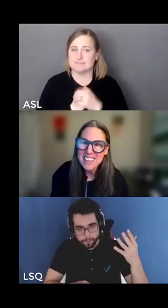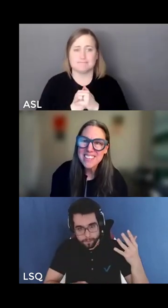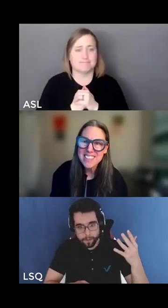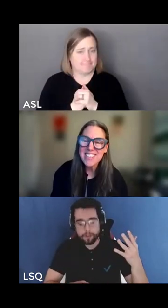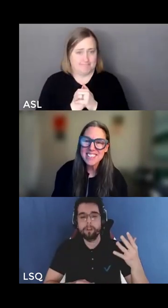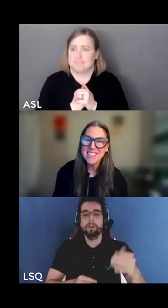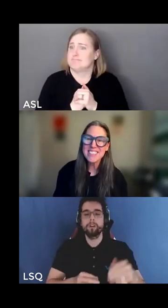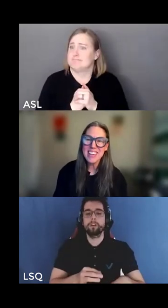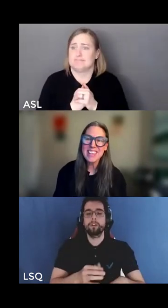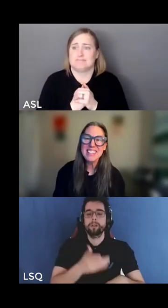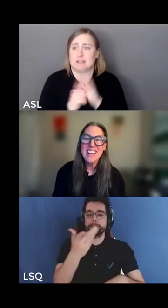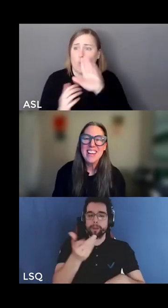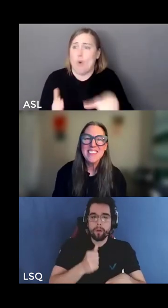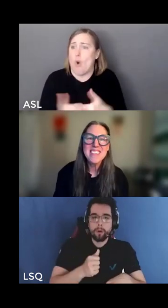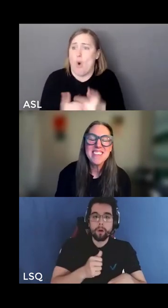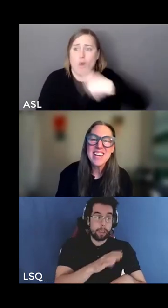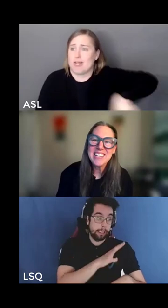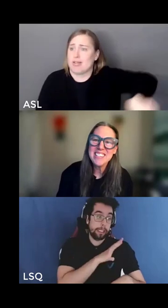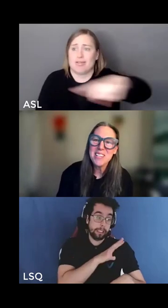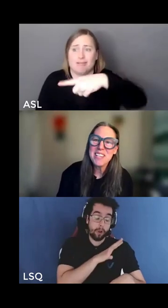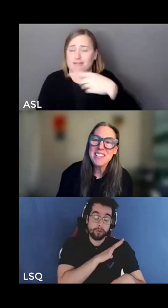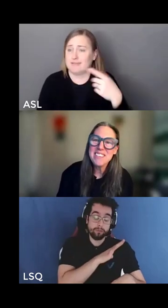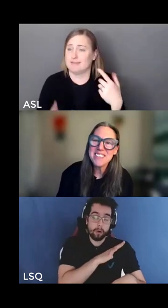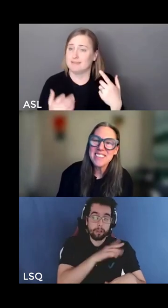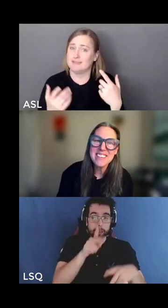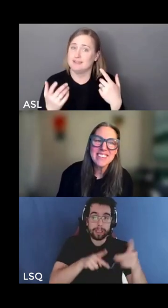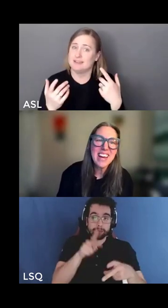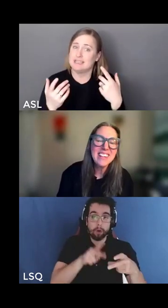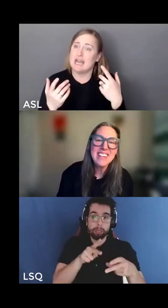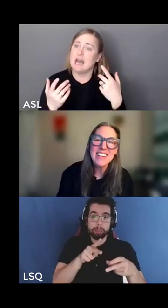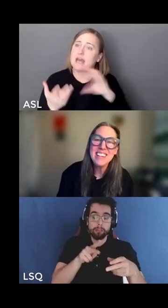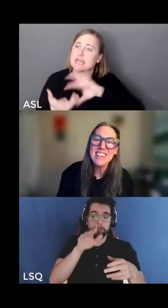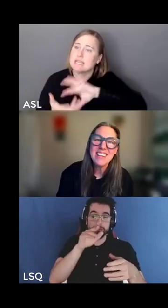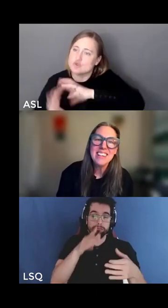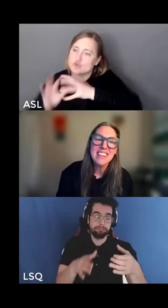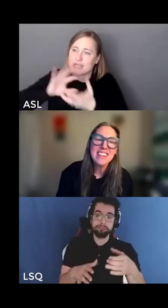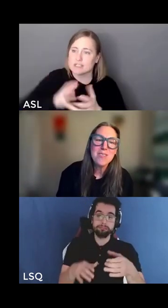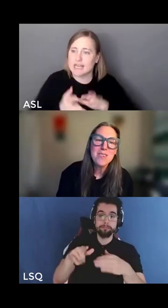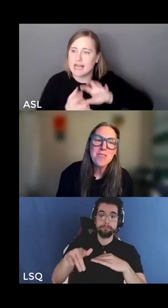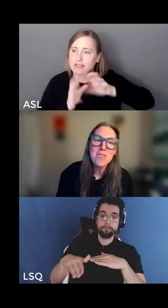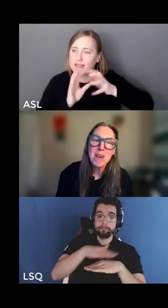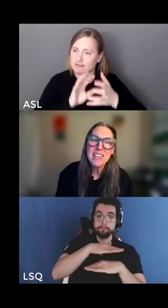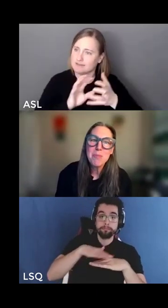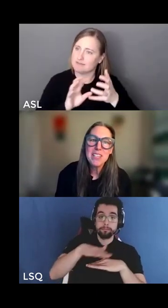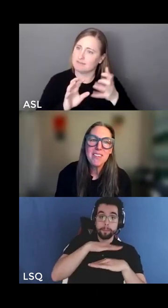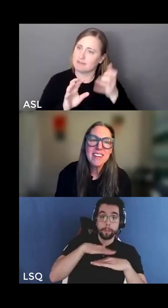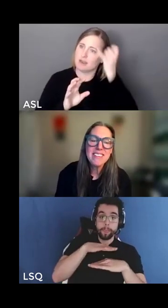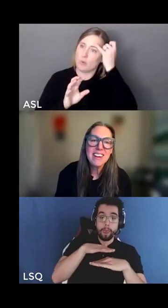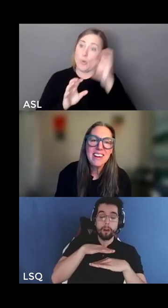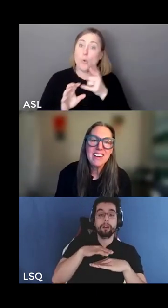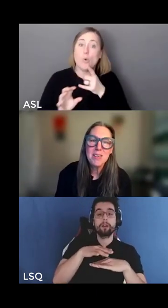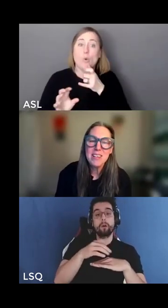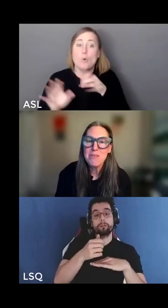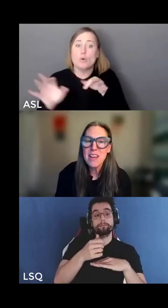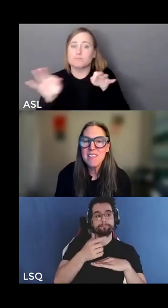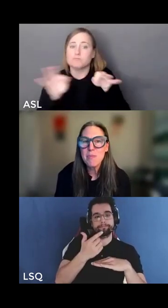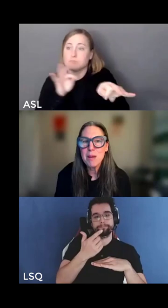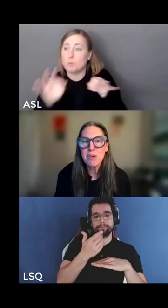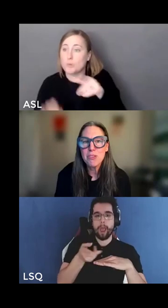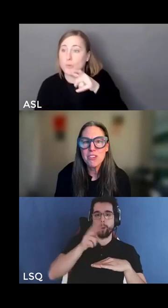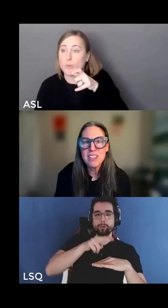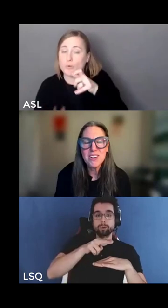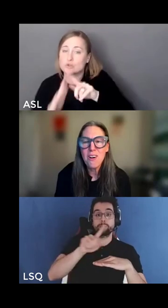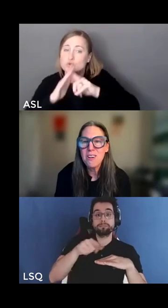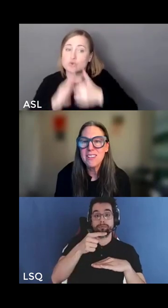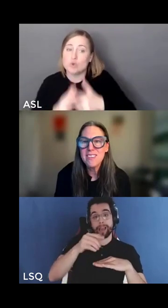all of us isn't it right this is the idea of intersectionality introduced by kimberly crenshaw advanced